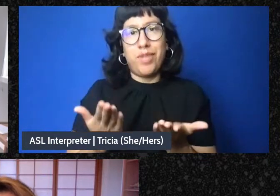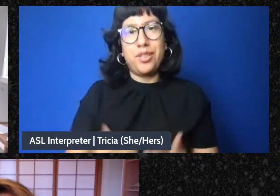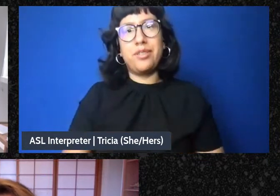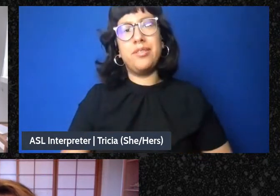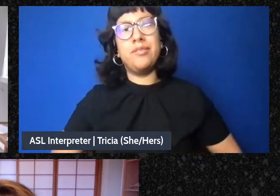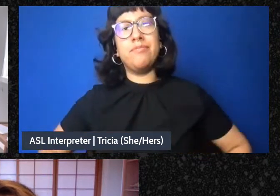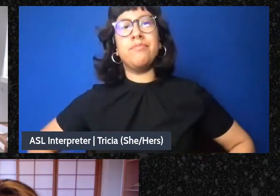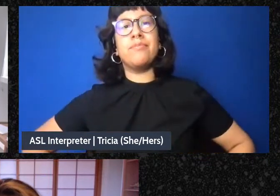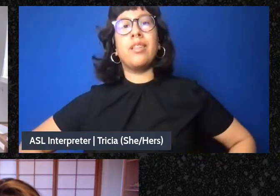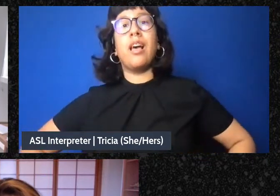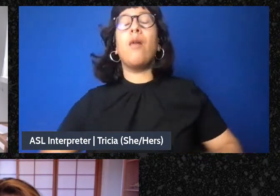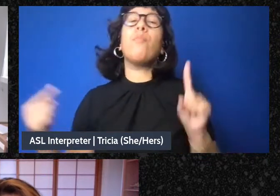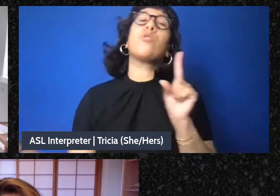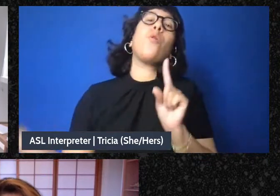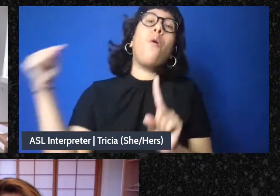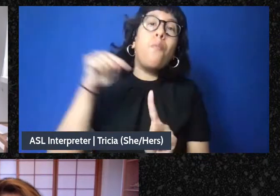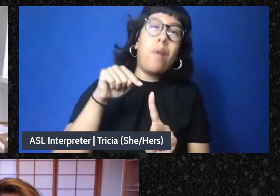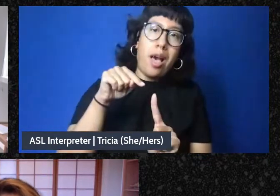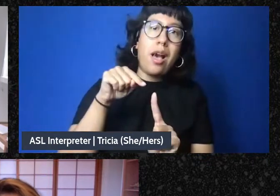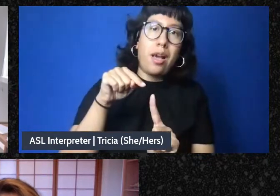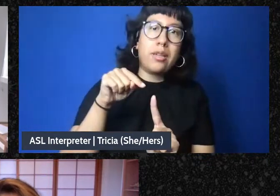So I'm going to go back a little further